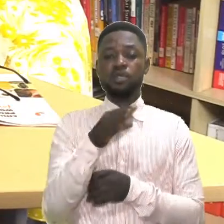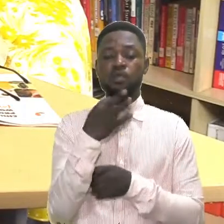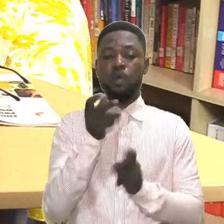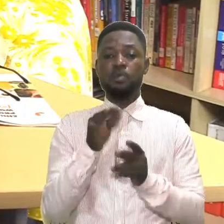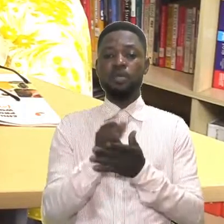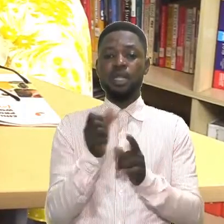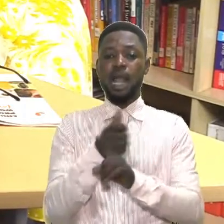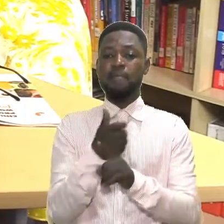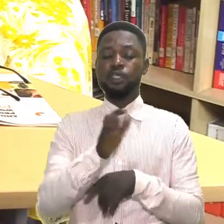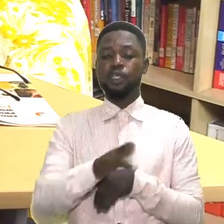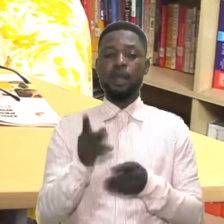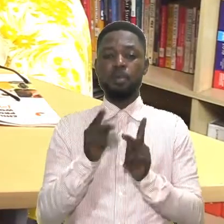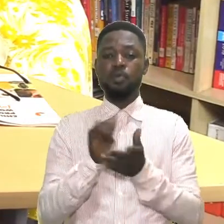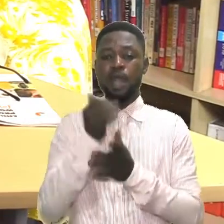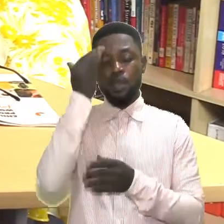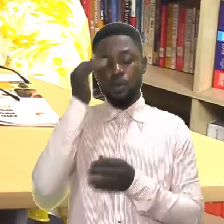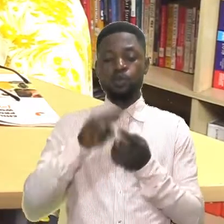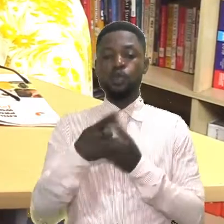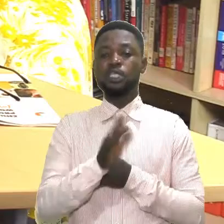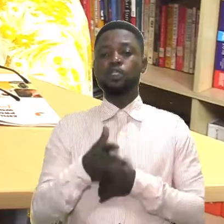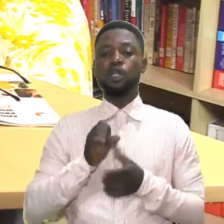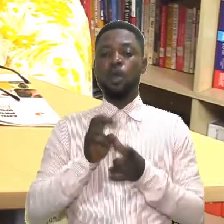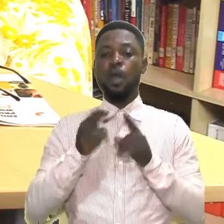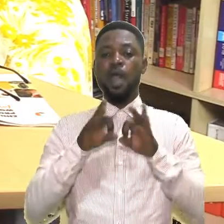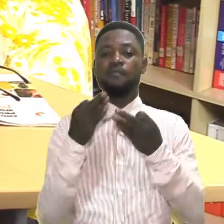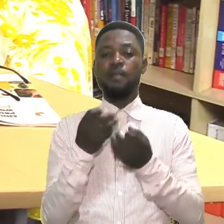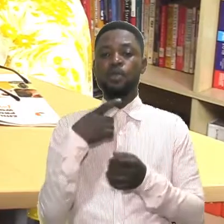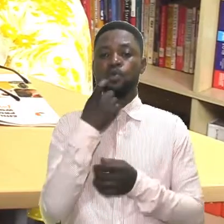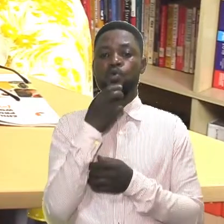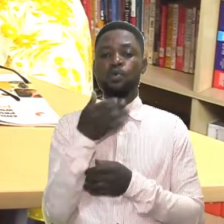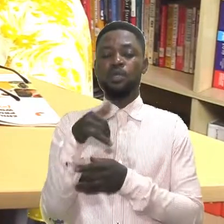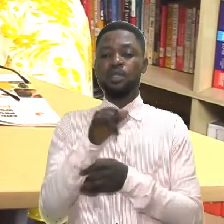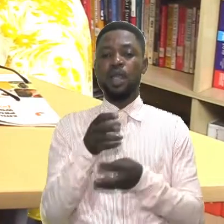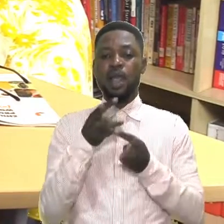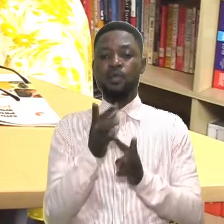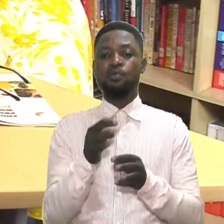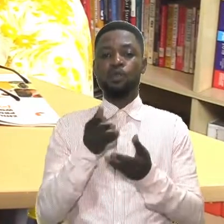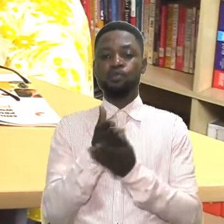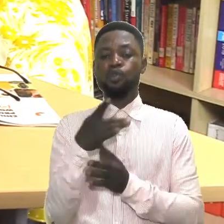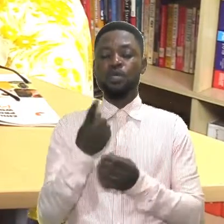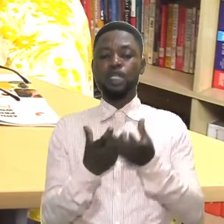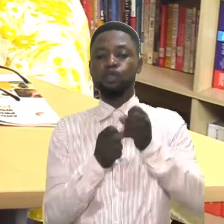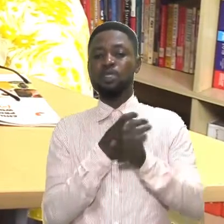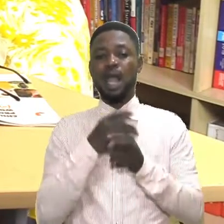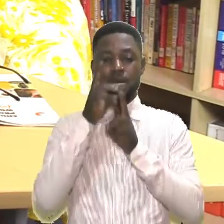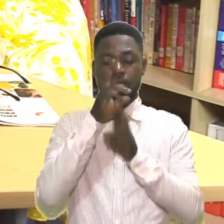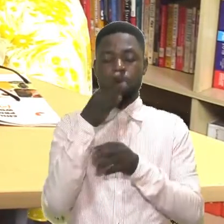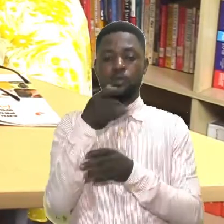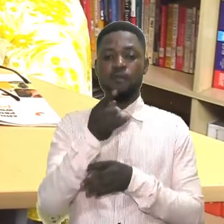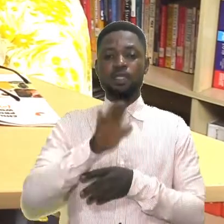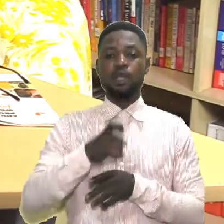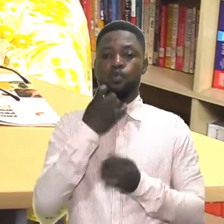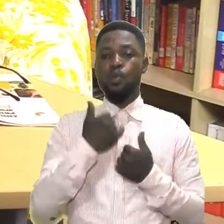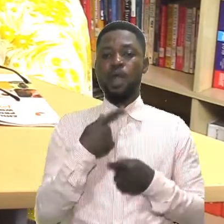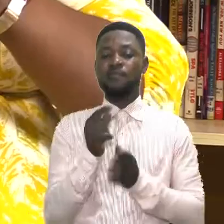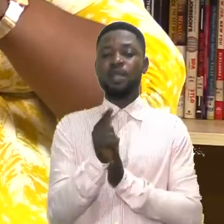percent of people who abuse children are people known to the children and to the family who have groomed their way to earn the trust and respect of the